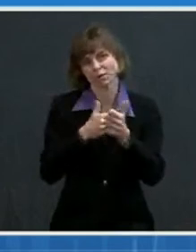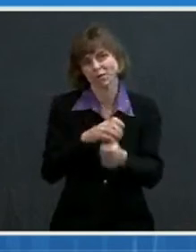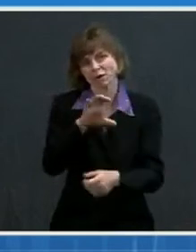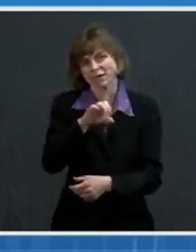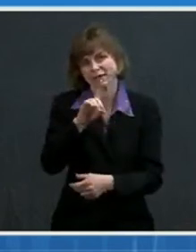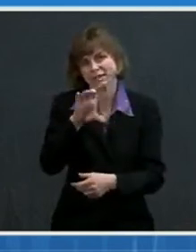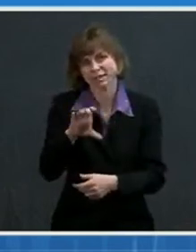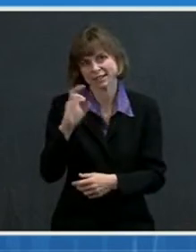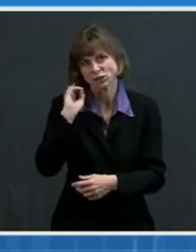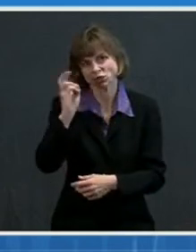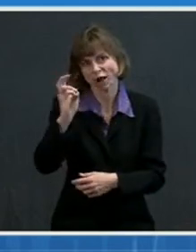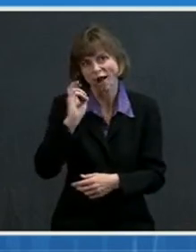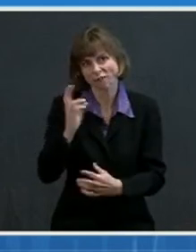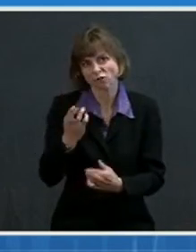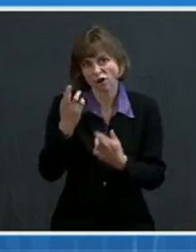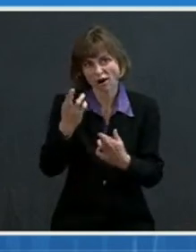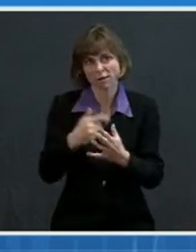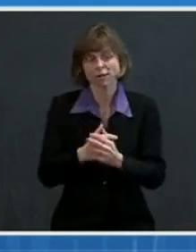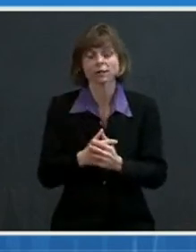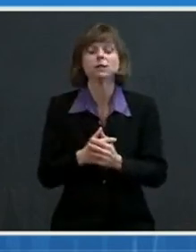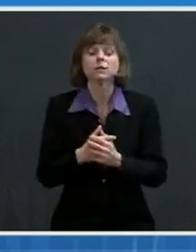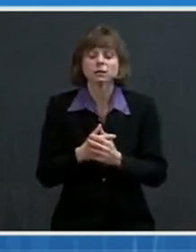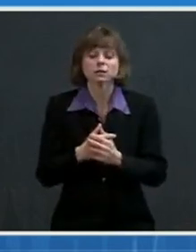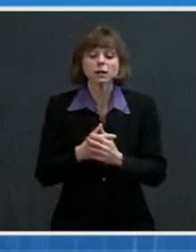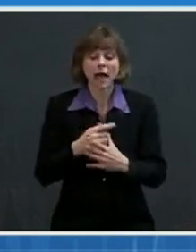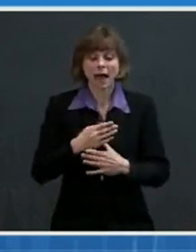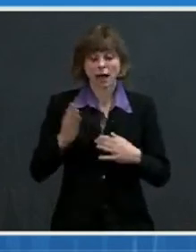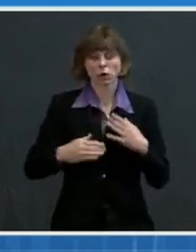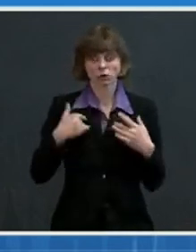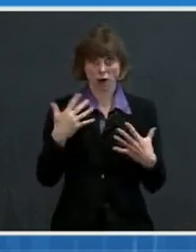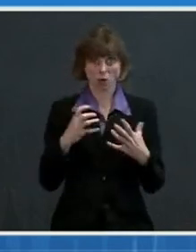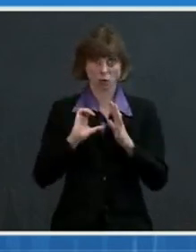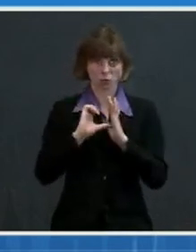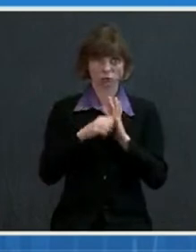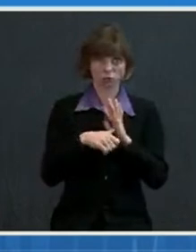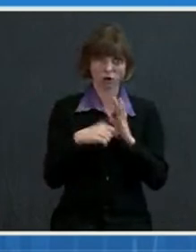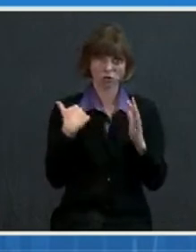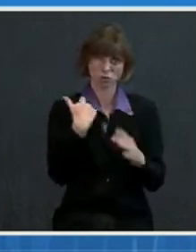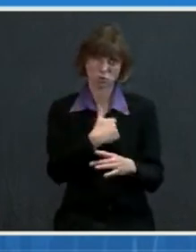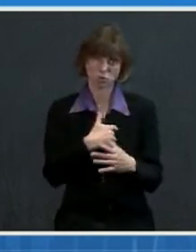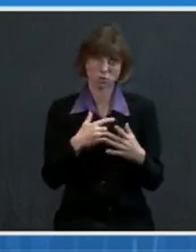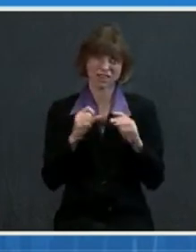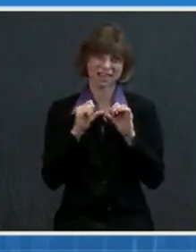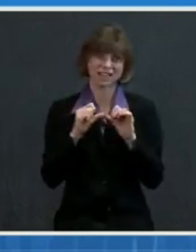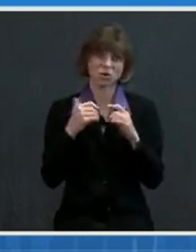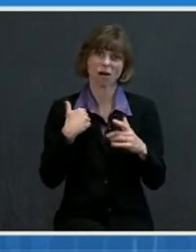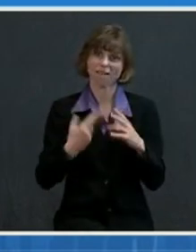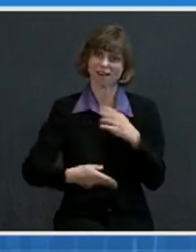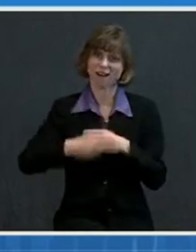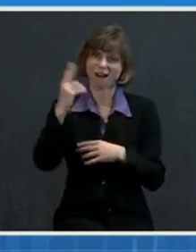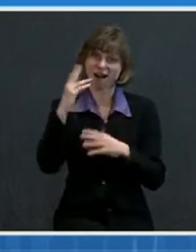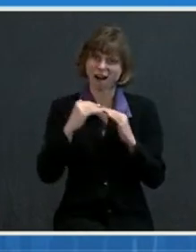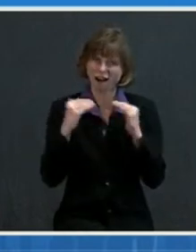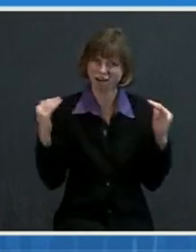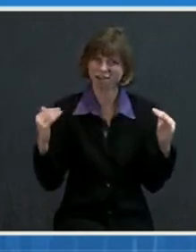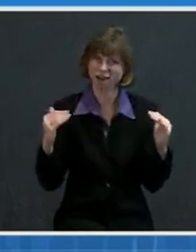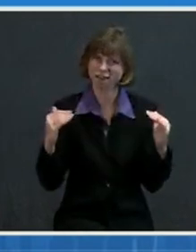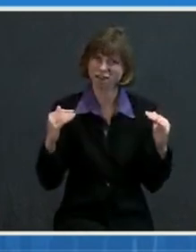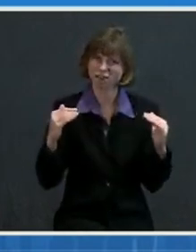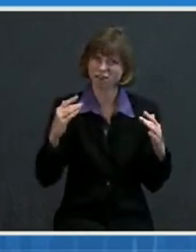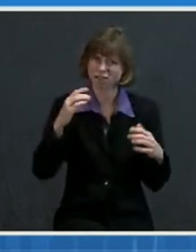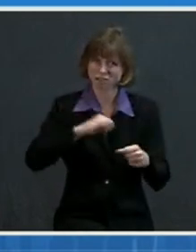recommendations. As I close, I want to stress that we have, we continue to have high levels of virus around the country.